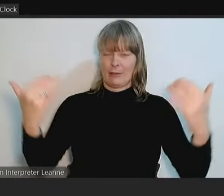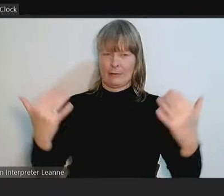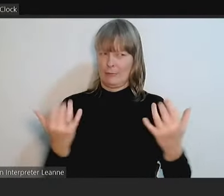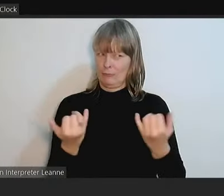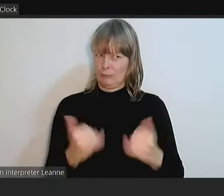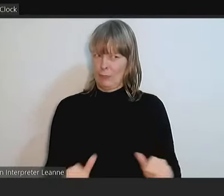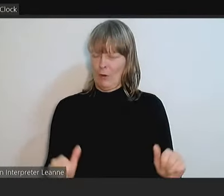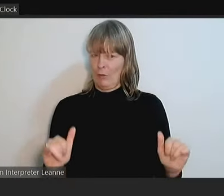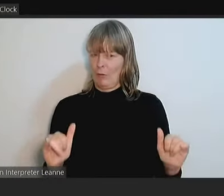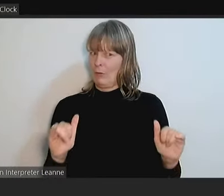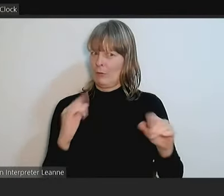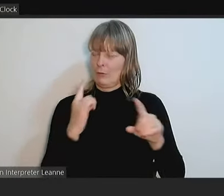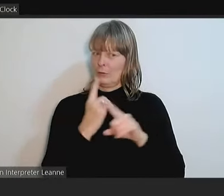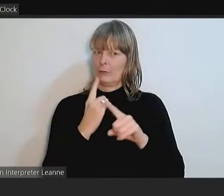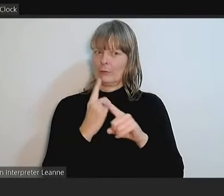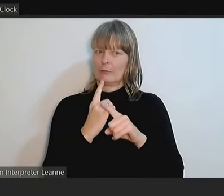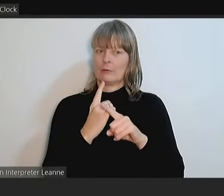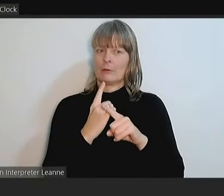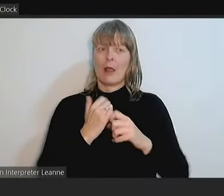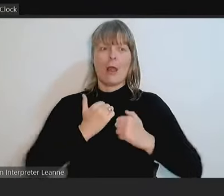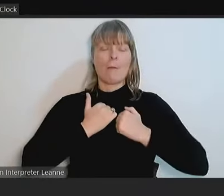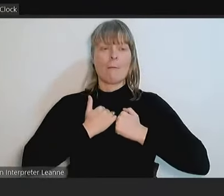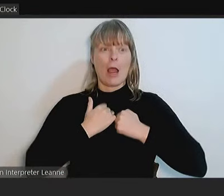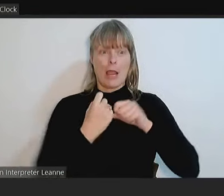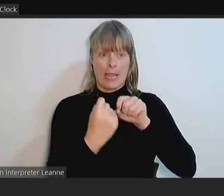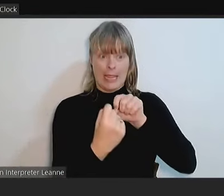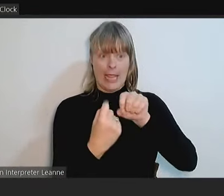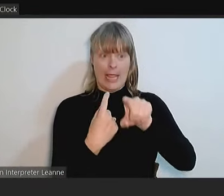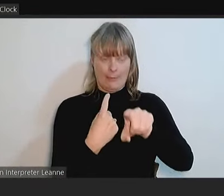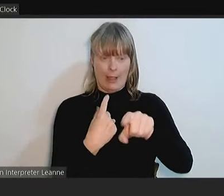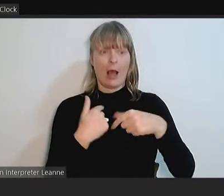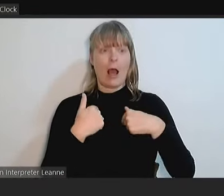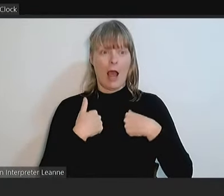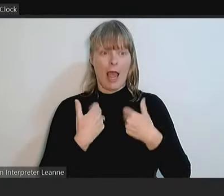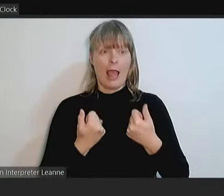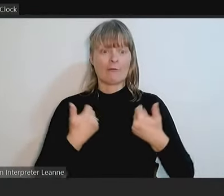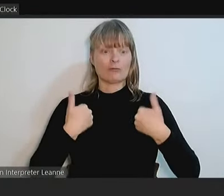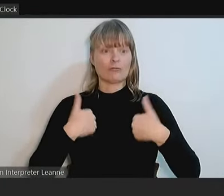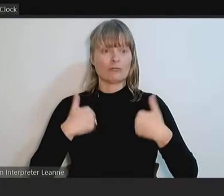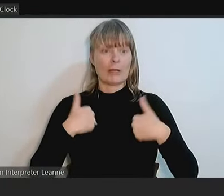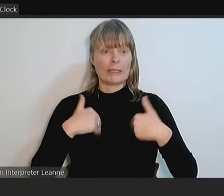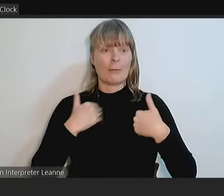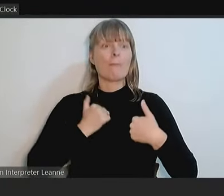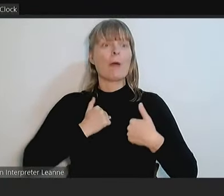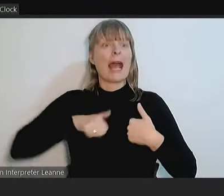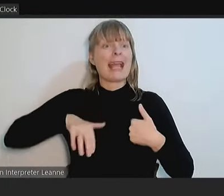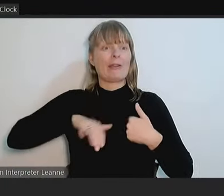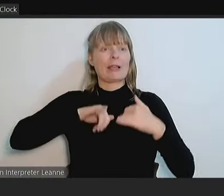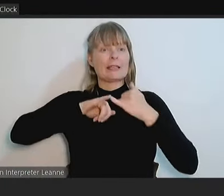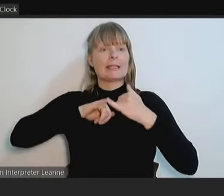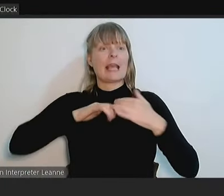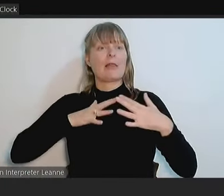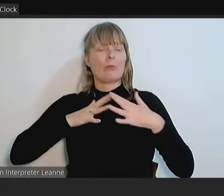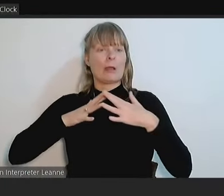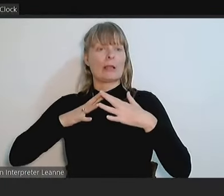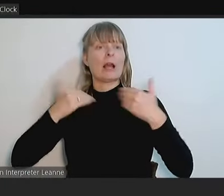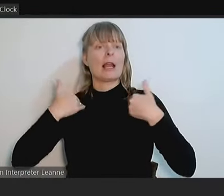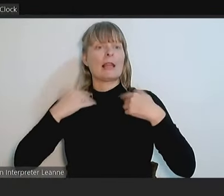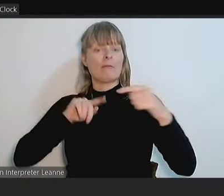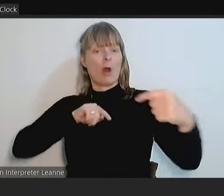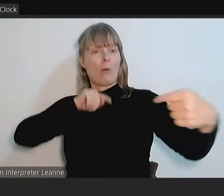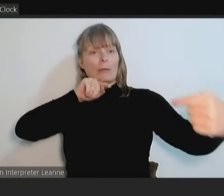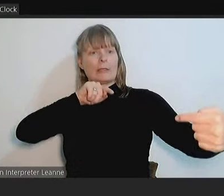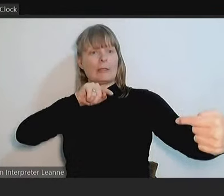have, in my own email, correspondence from residents in my ward, the South West Ward, who live adjacent to the site, who have